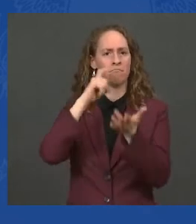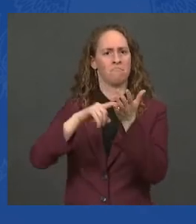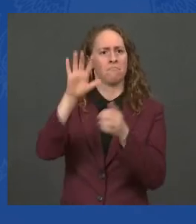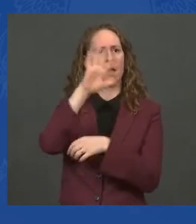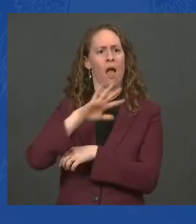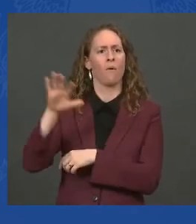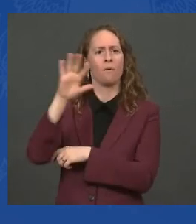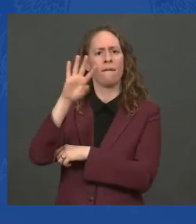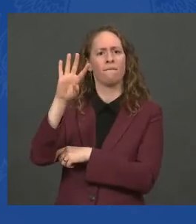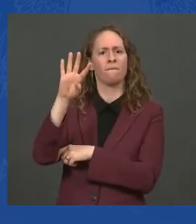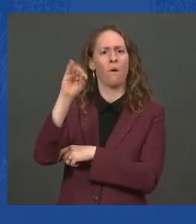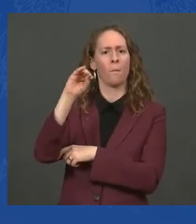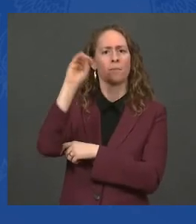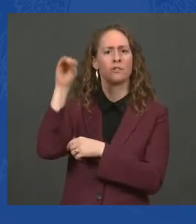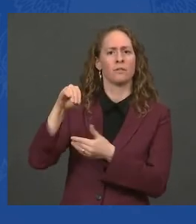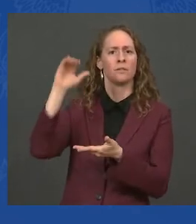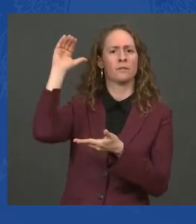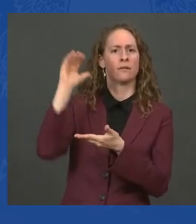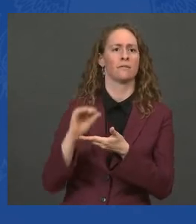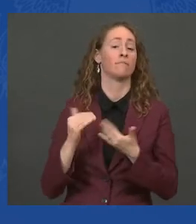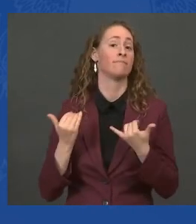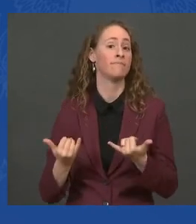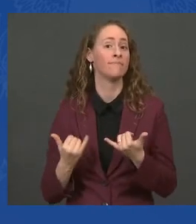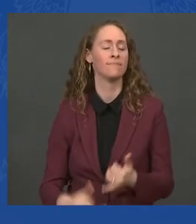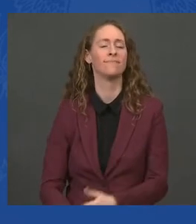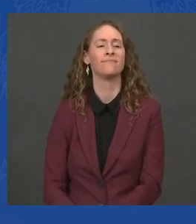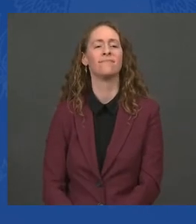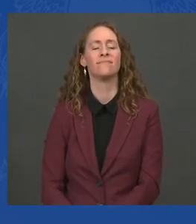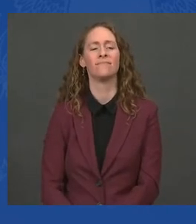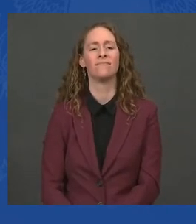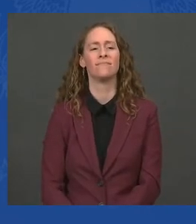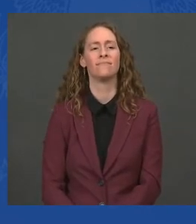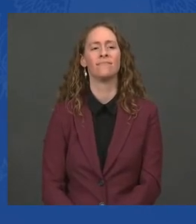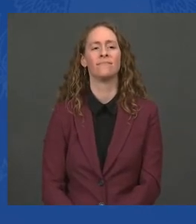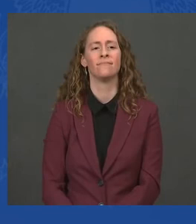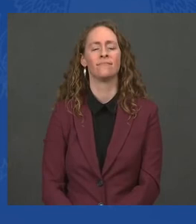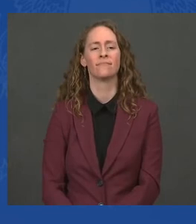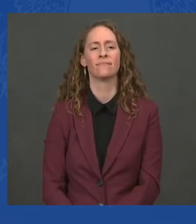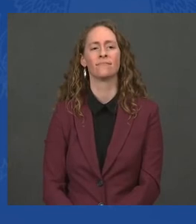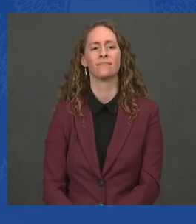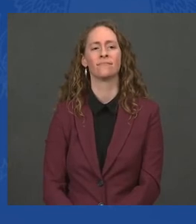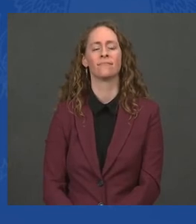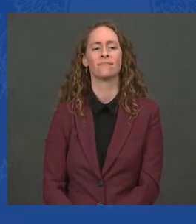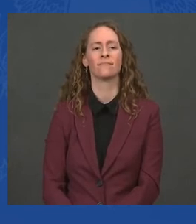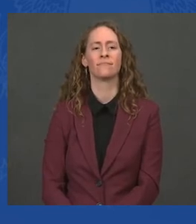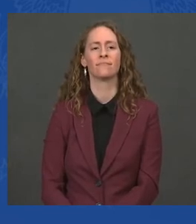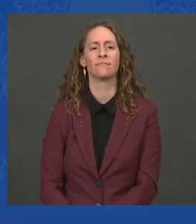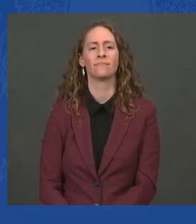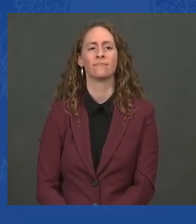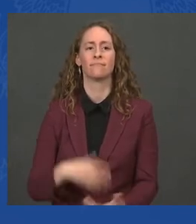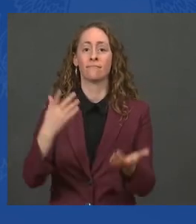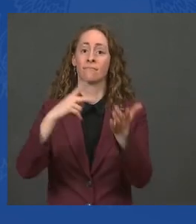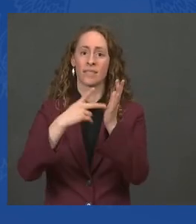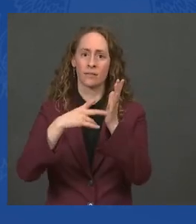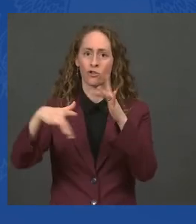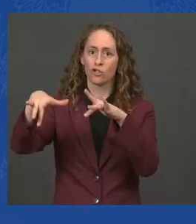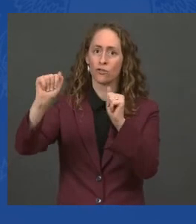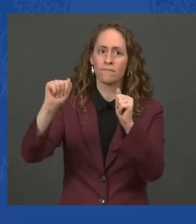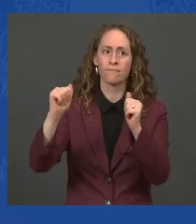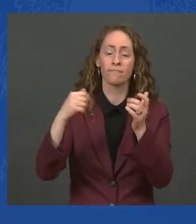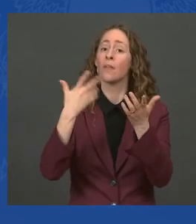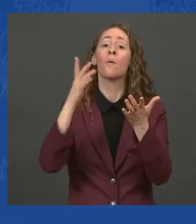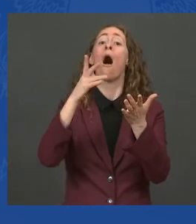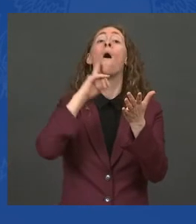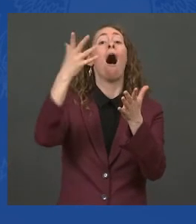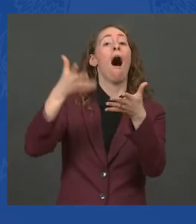no longer sitting on the docks. They're getting off the docks into trains, into trucks, into vehicles to get them to the